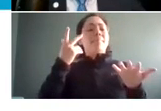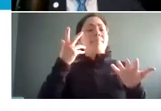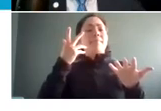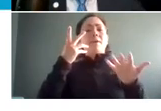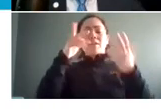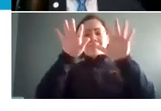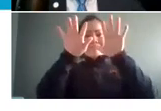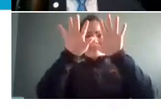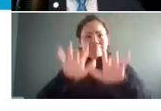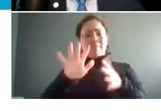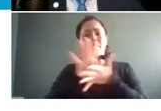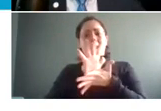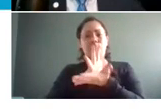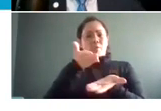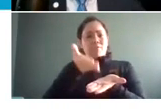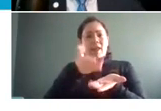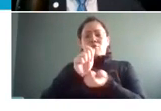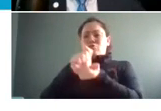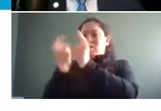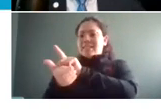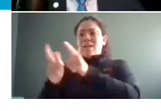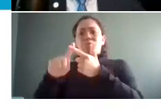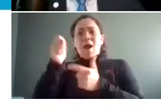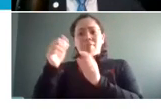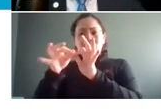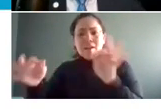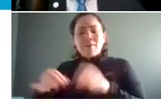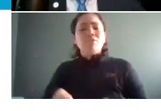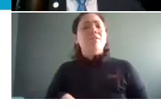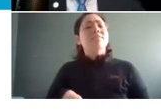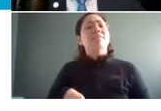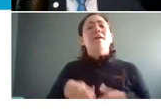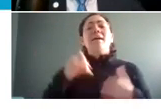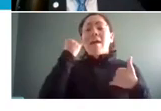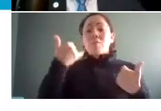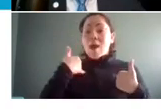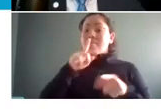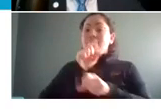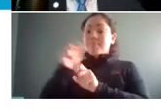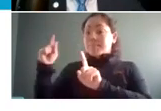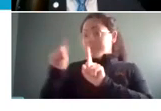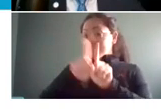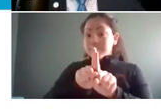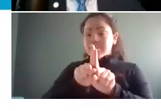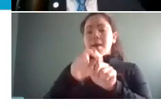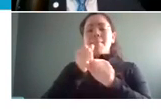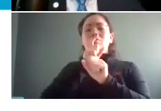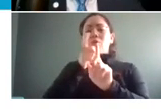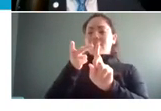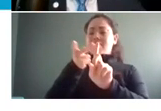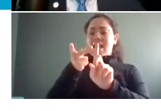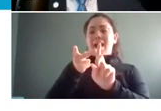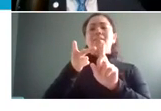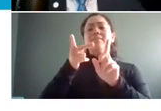you could translate that if you have live folks working with other people then making sure that those meetings are accessible and